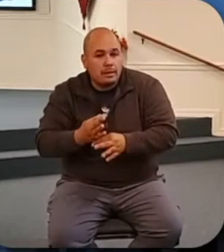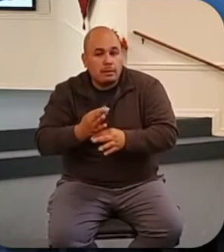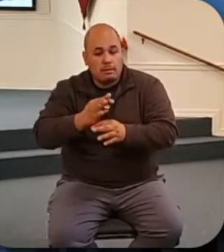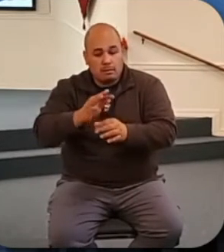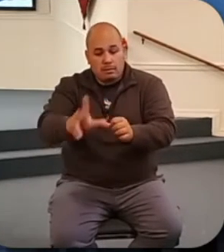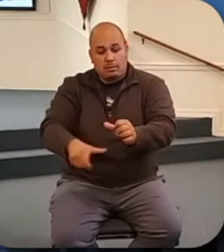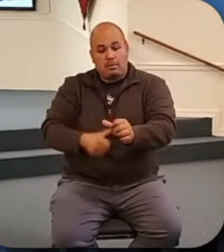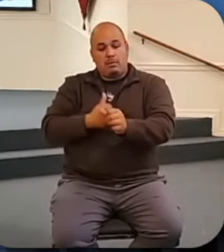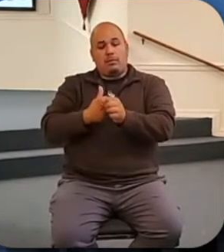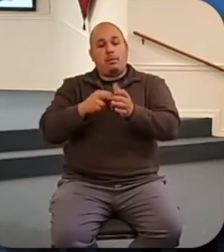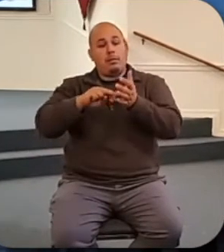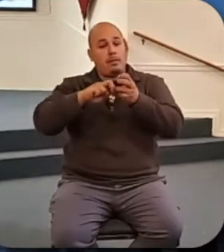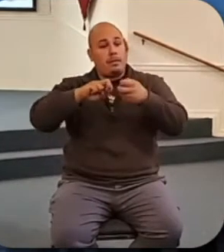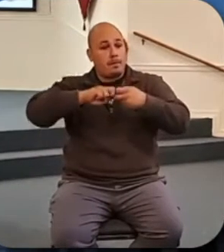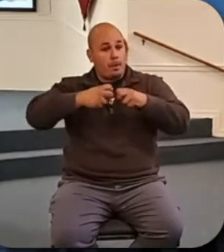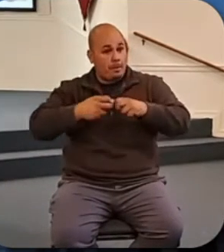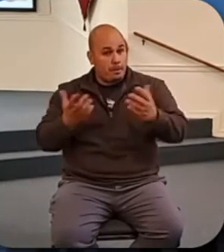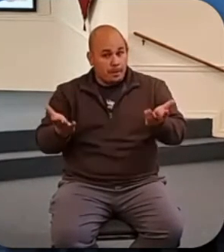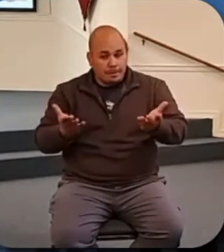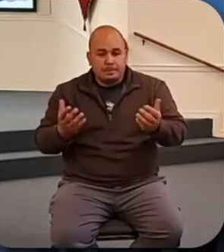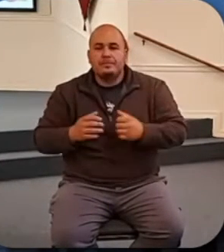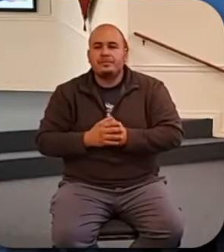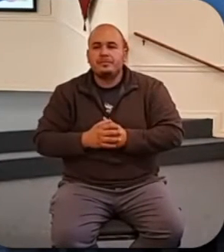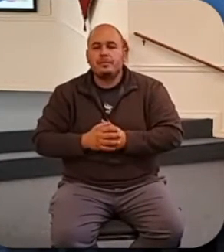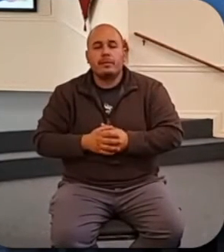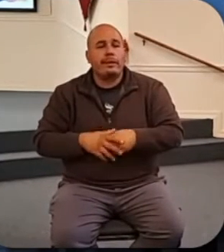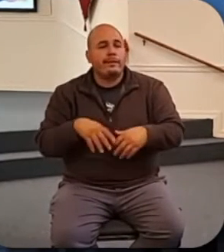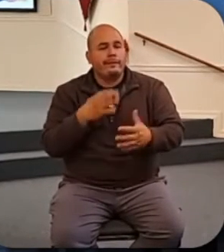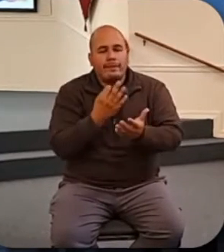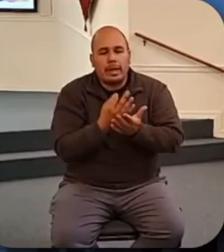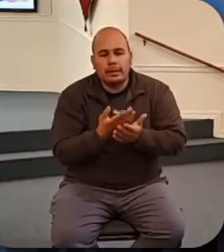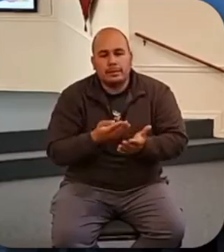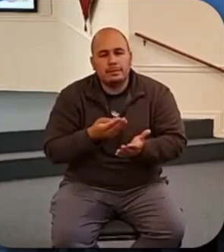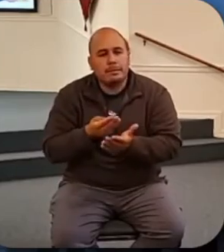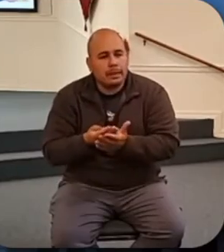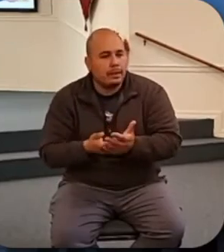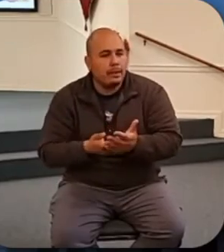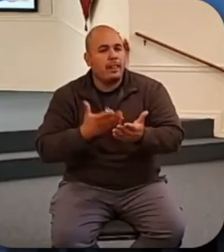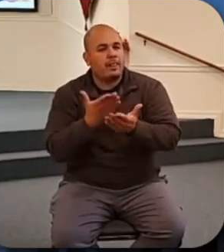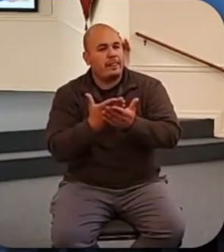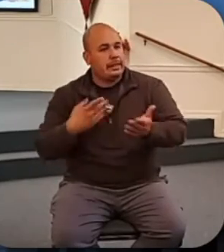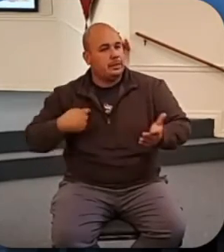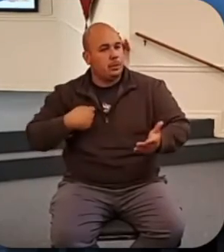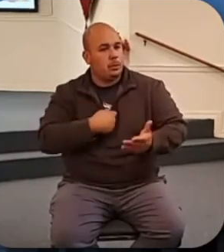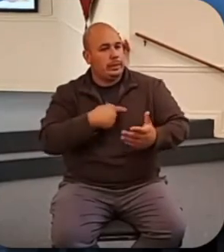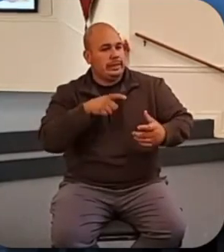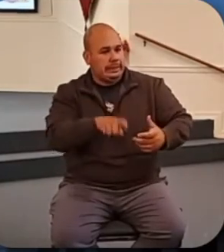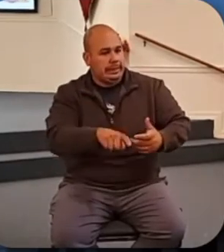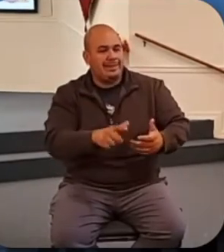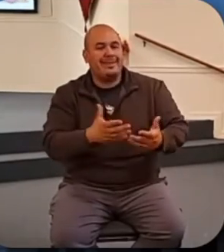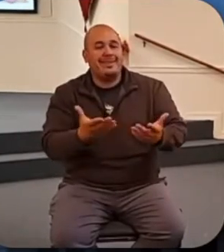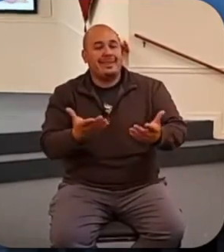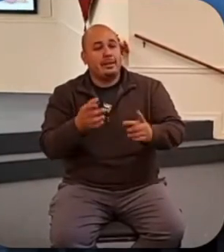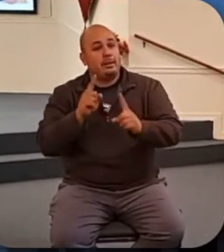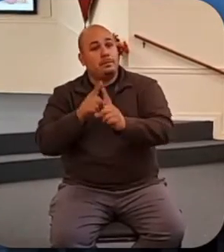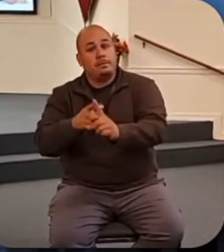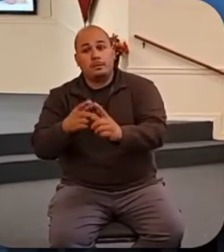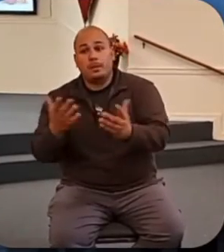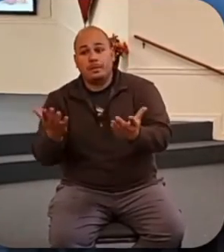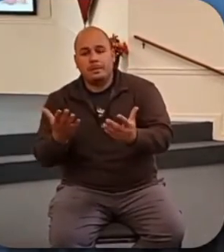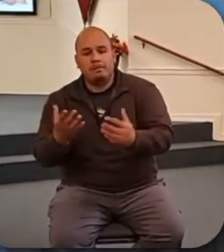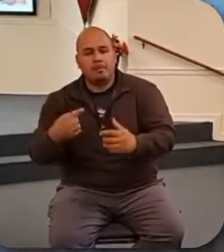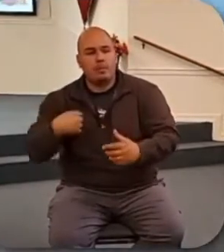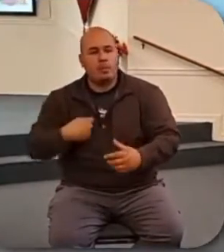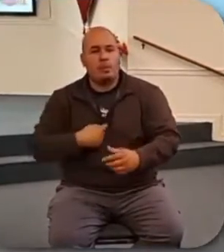behind our worry about economics, finances, money, whether we'll have the things we need, is simply this. We take our